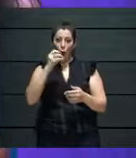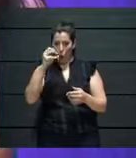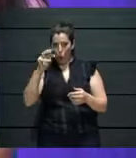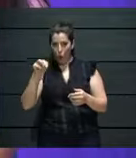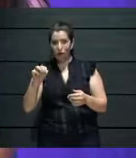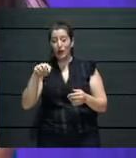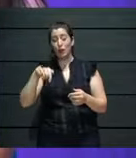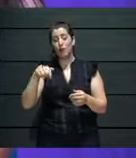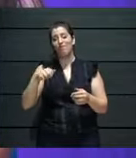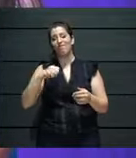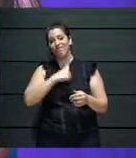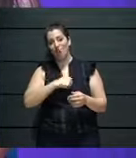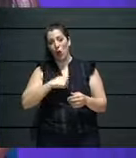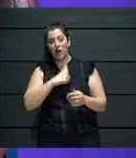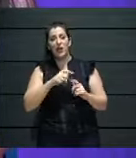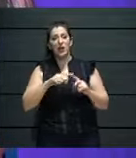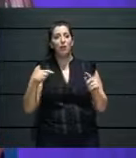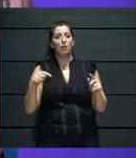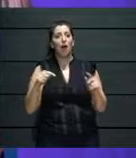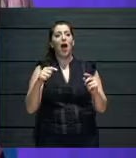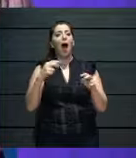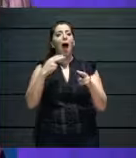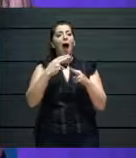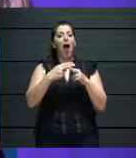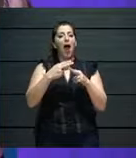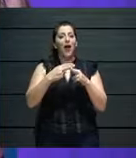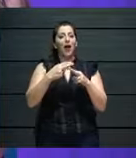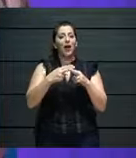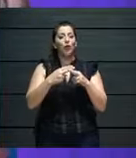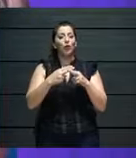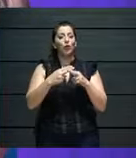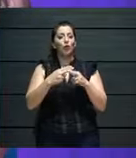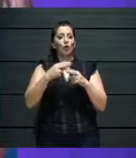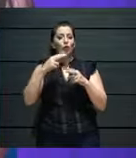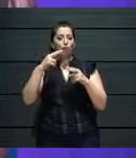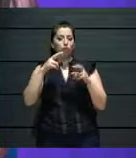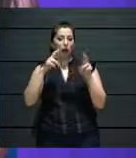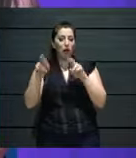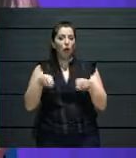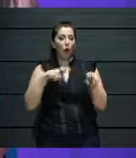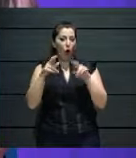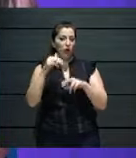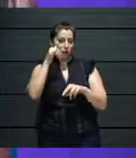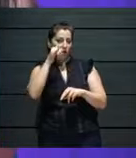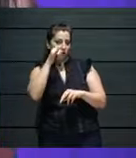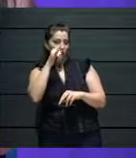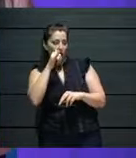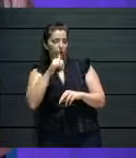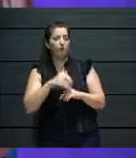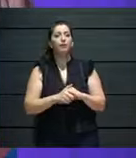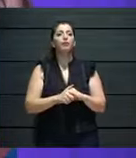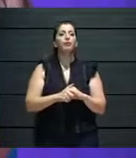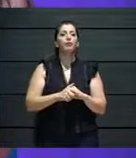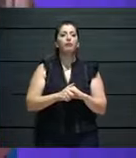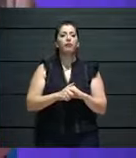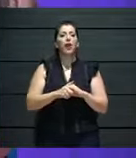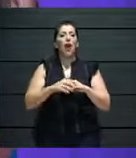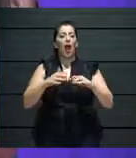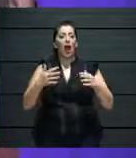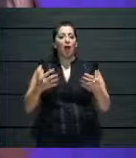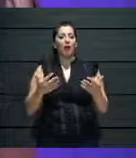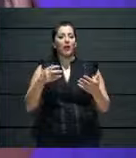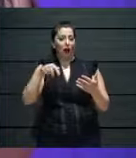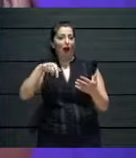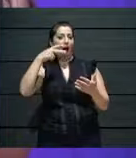we've been discussing. The Night Hotel, which is a virtual platform where you can attend online performances online in the virtual presence of